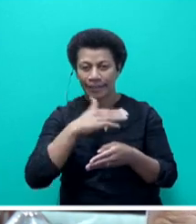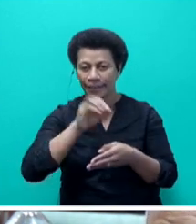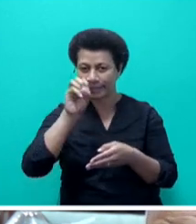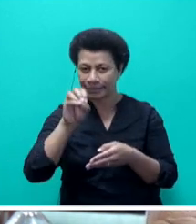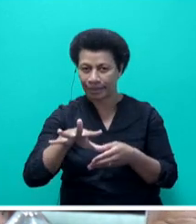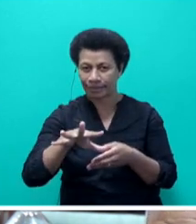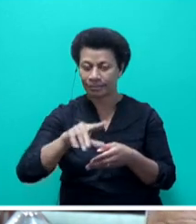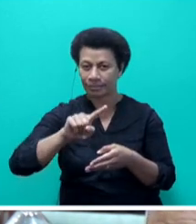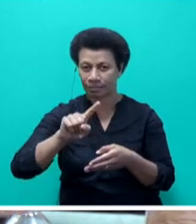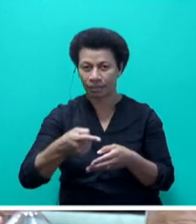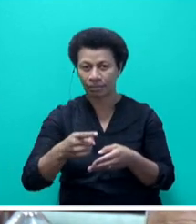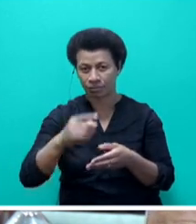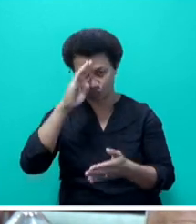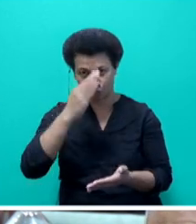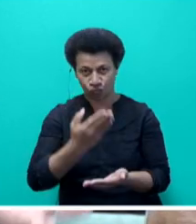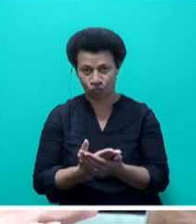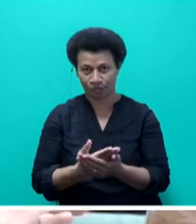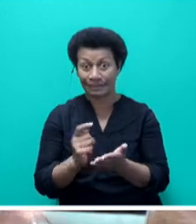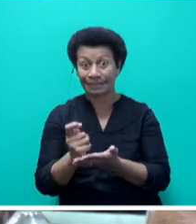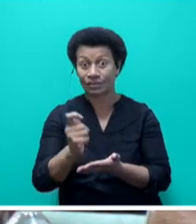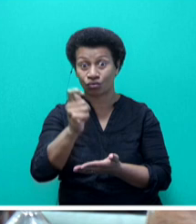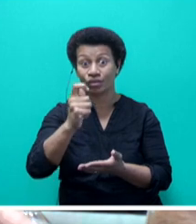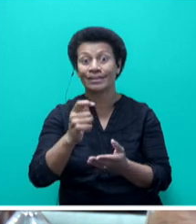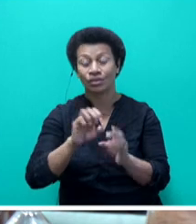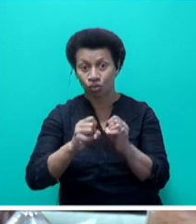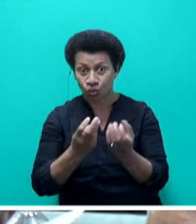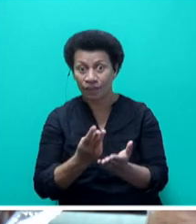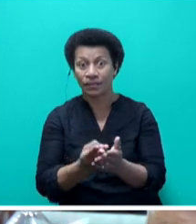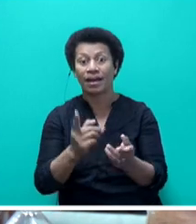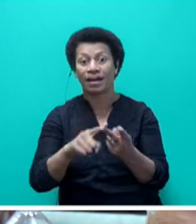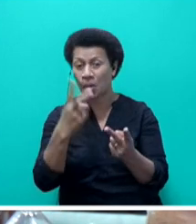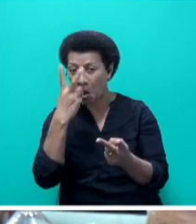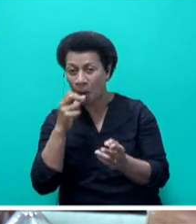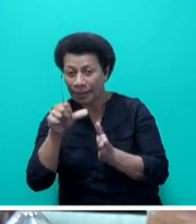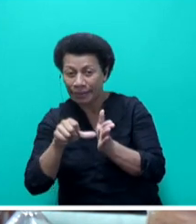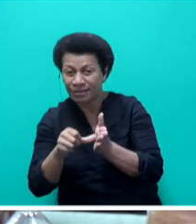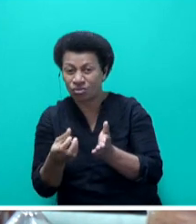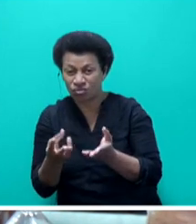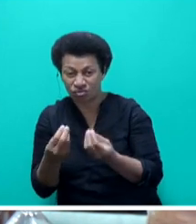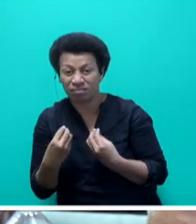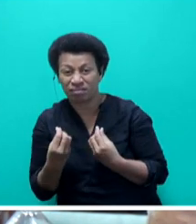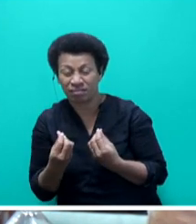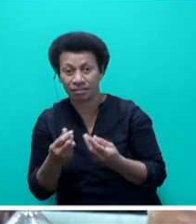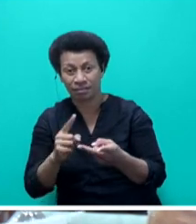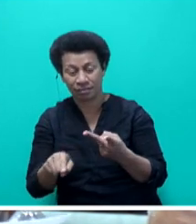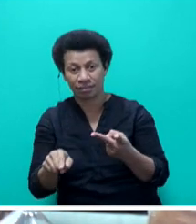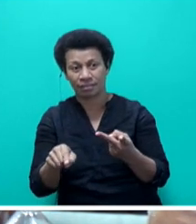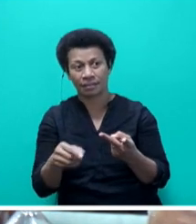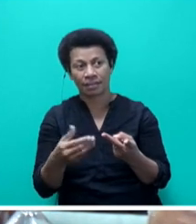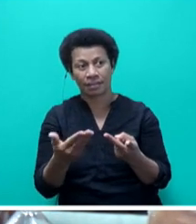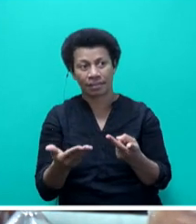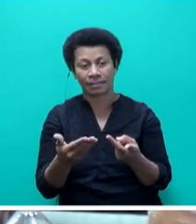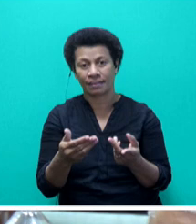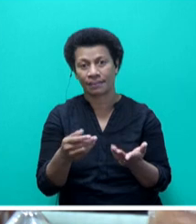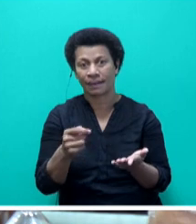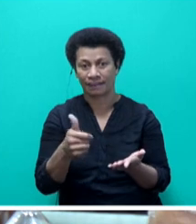students, tertiary students, social welfare recipients, pensioners and aftercare fund recipients. Mr. Speaker, sir, we have